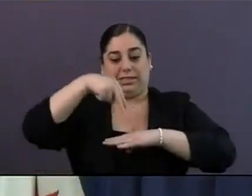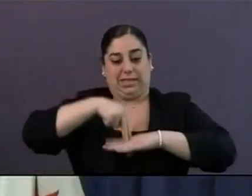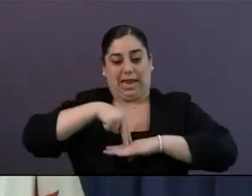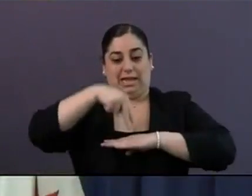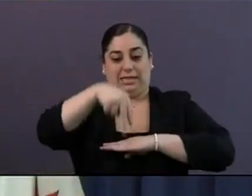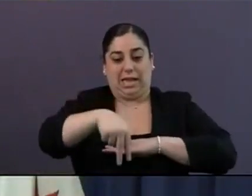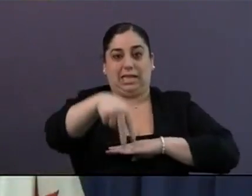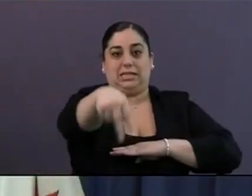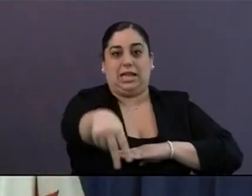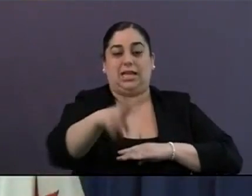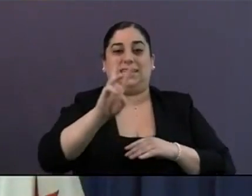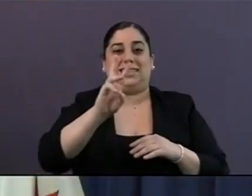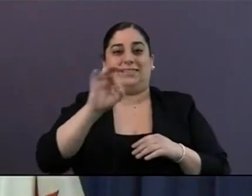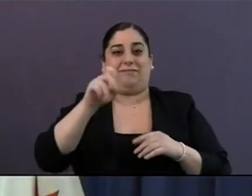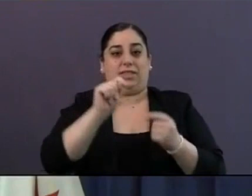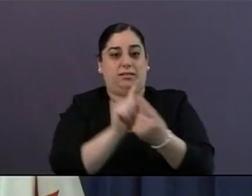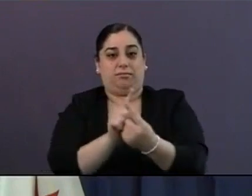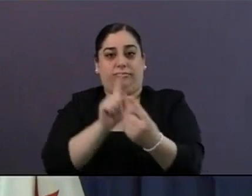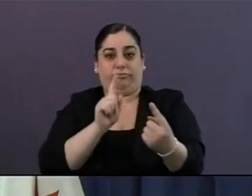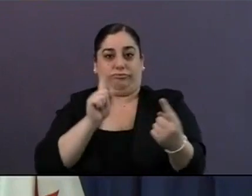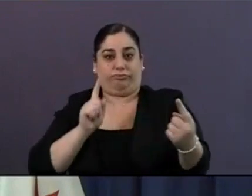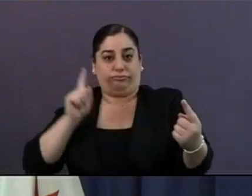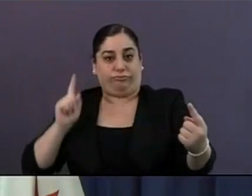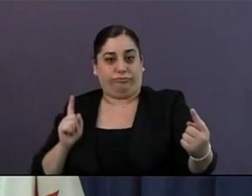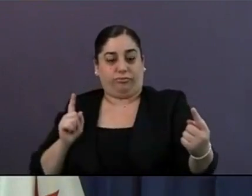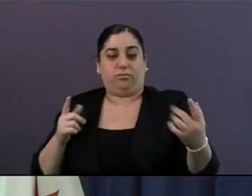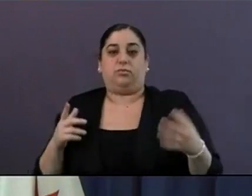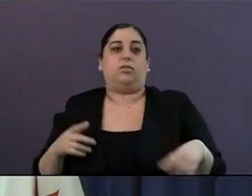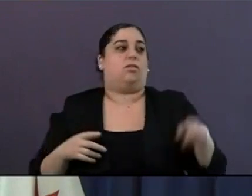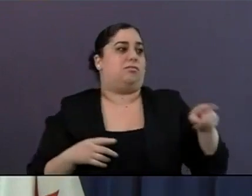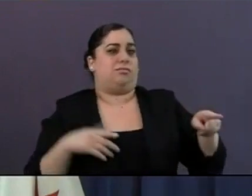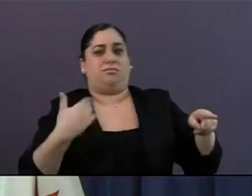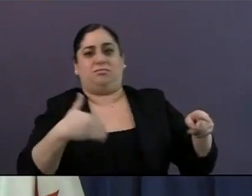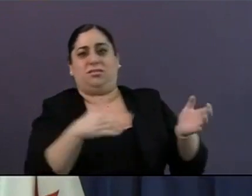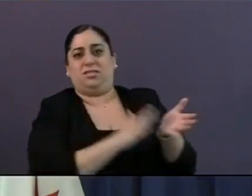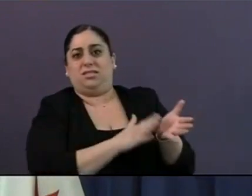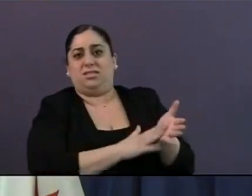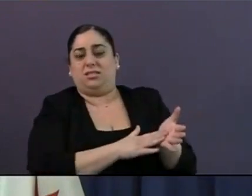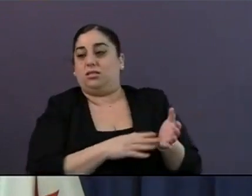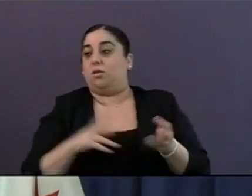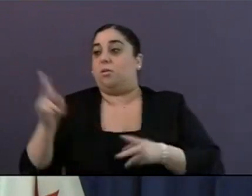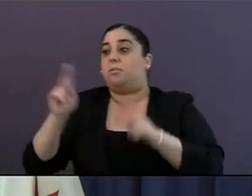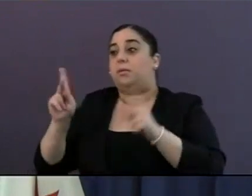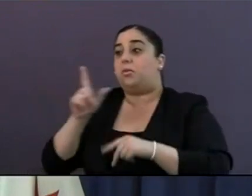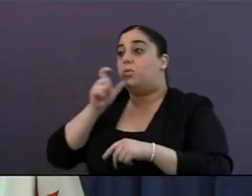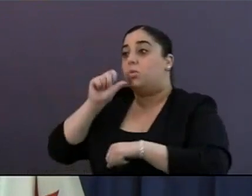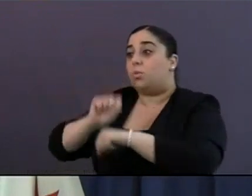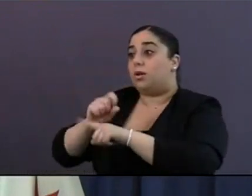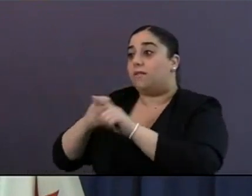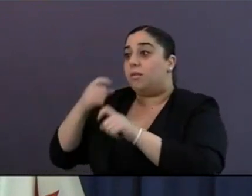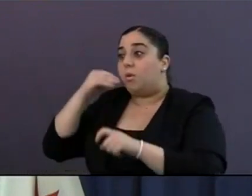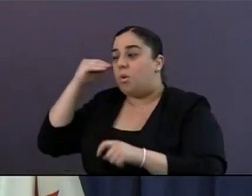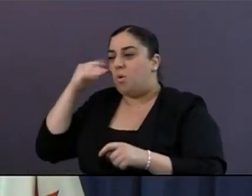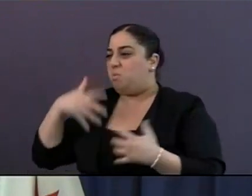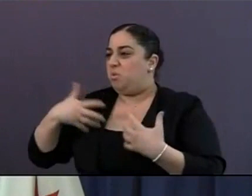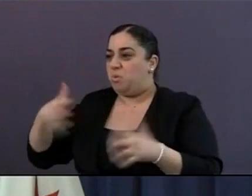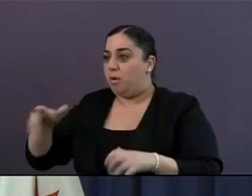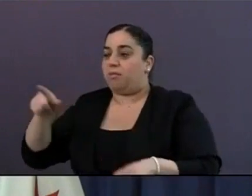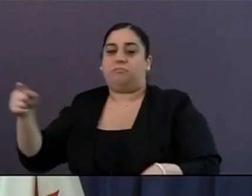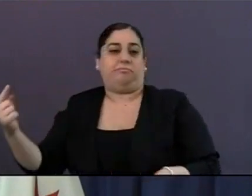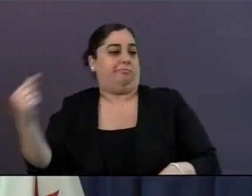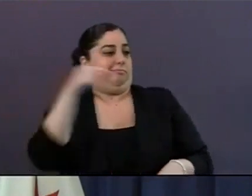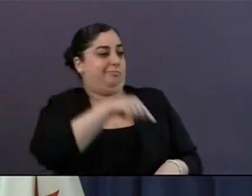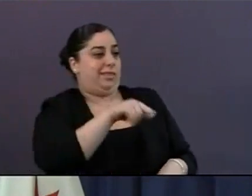These measures are making it health and safety for San Diegans a top priority. And because of businesses like downtown